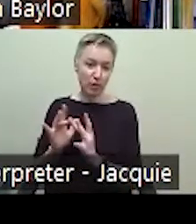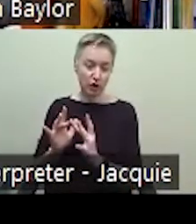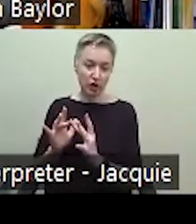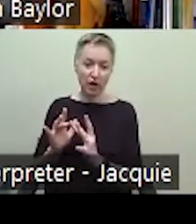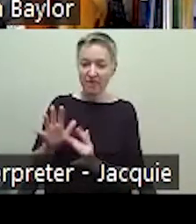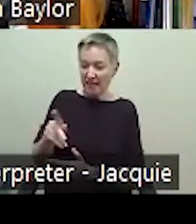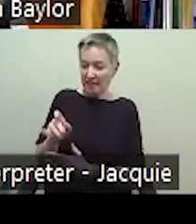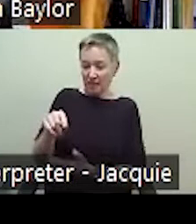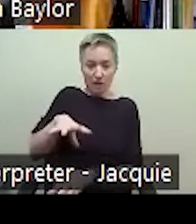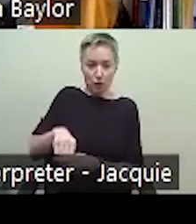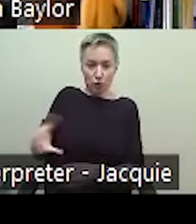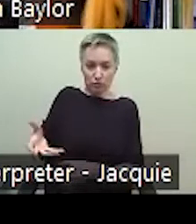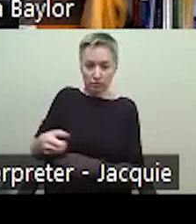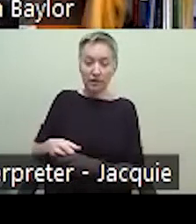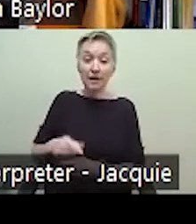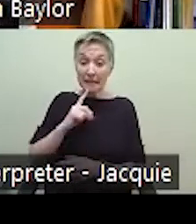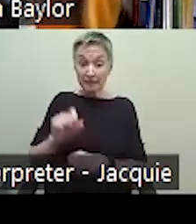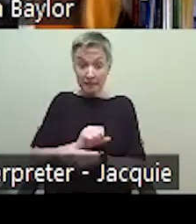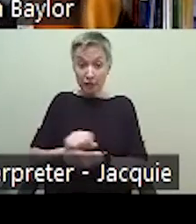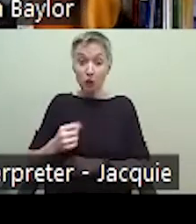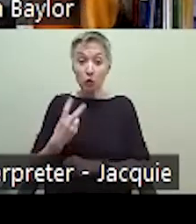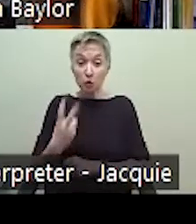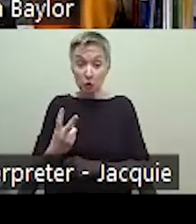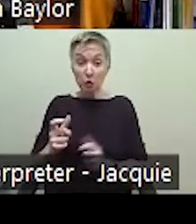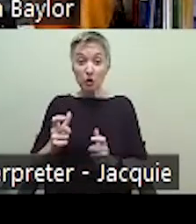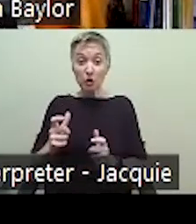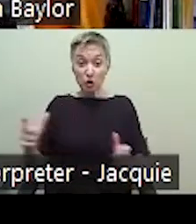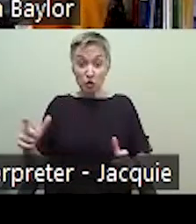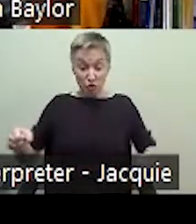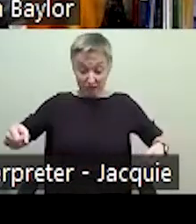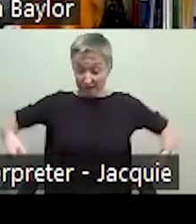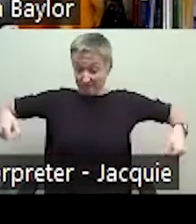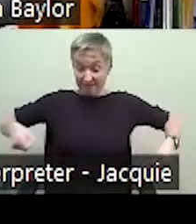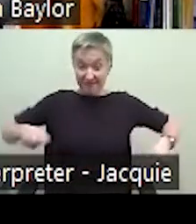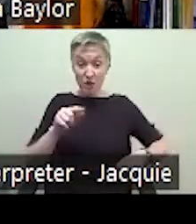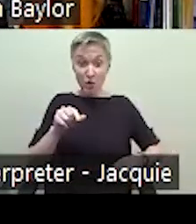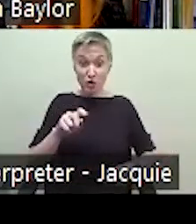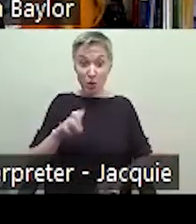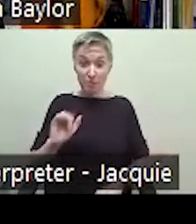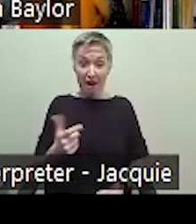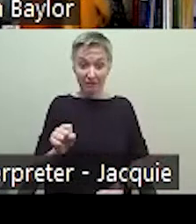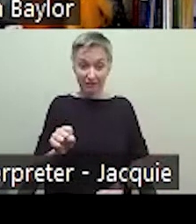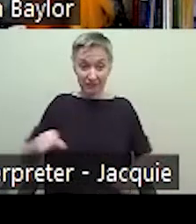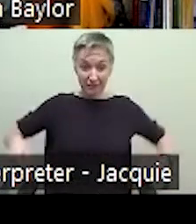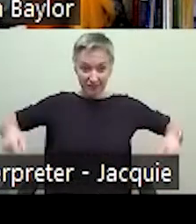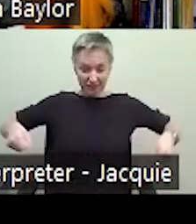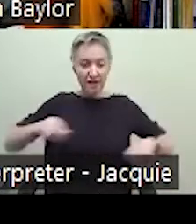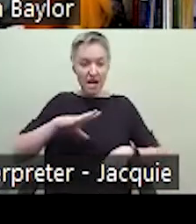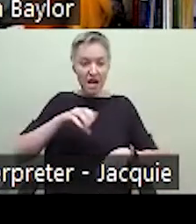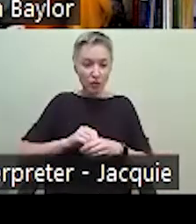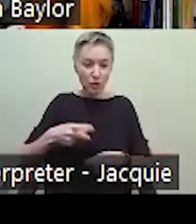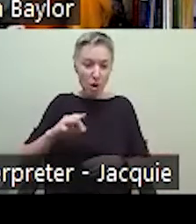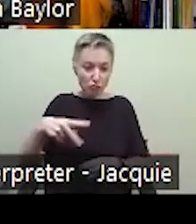two giant totes, like very, very large totes, full of props and